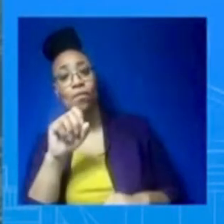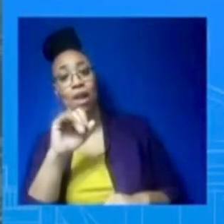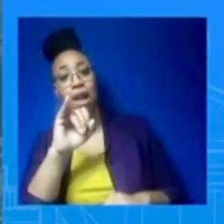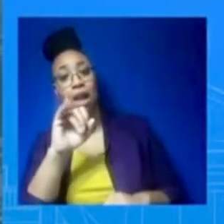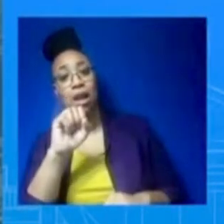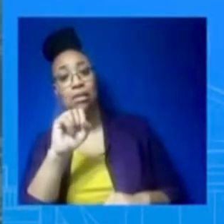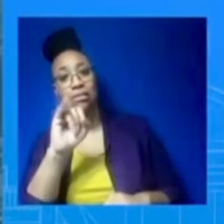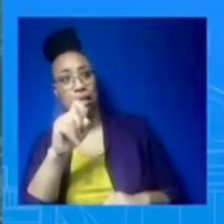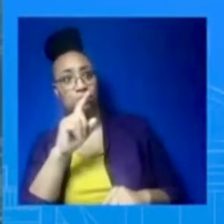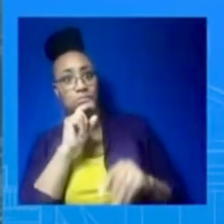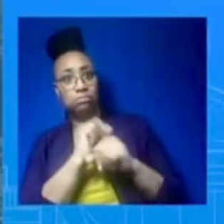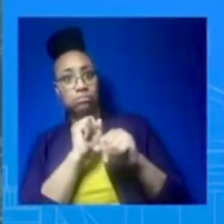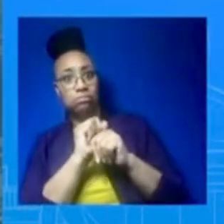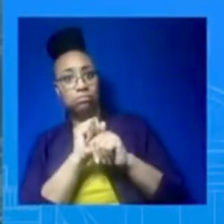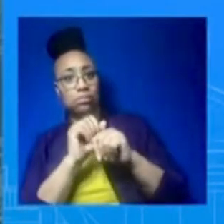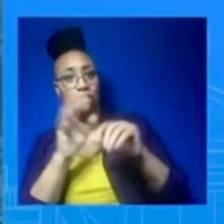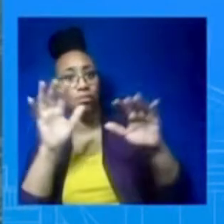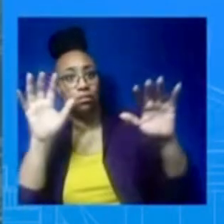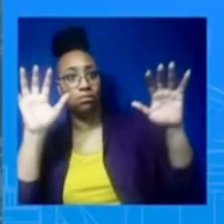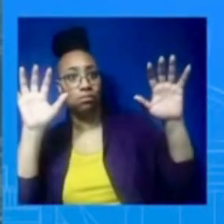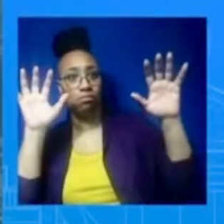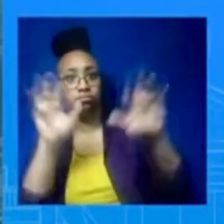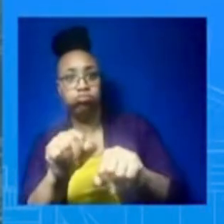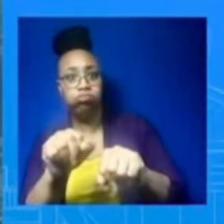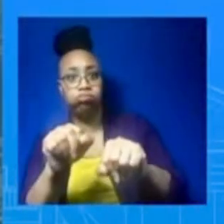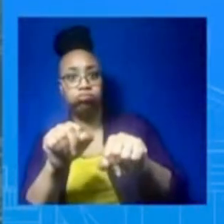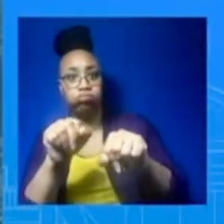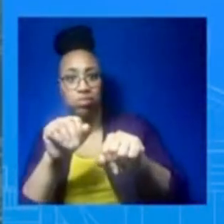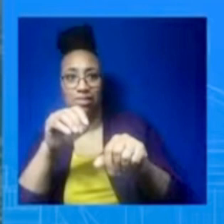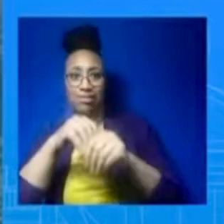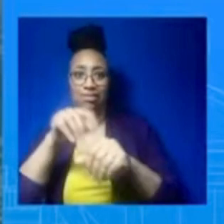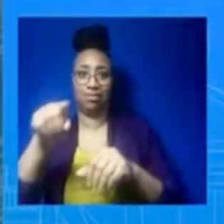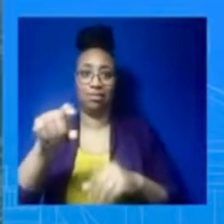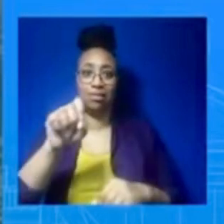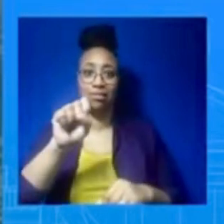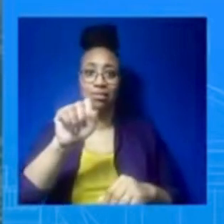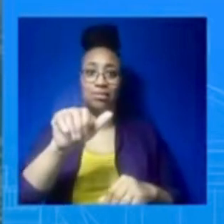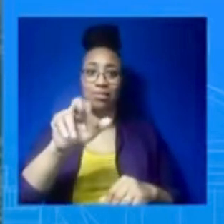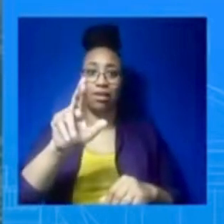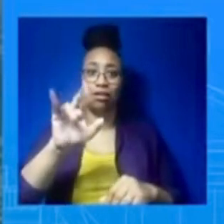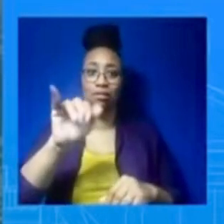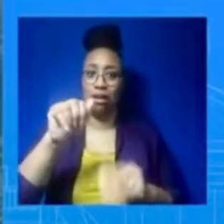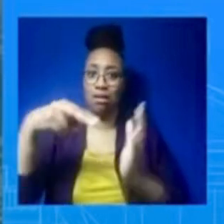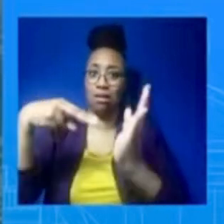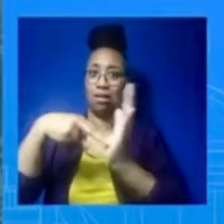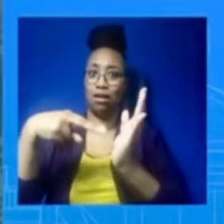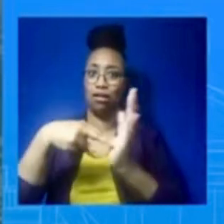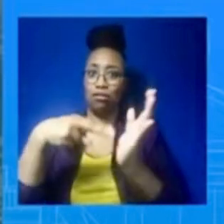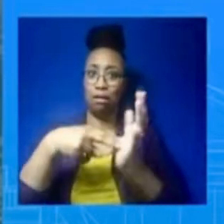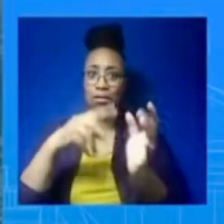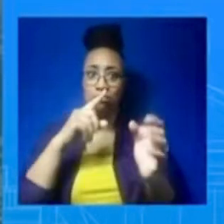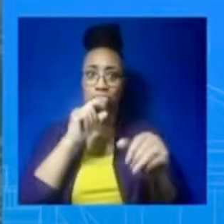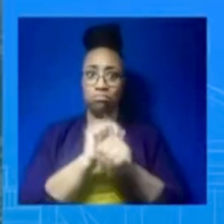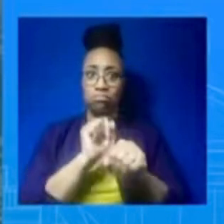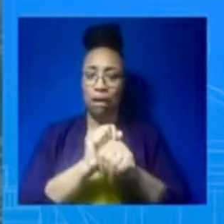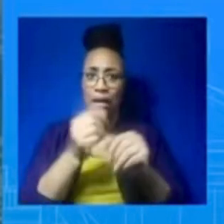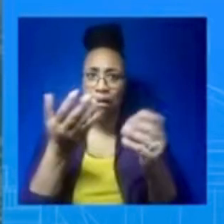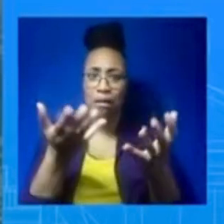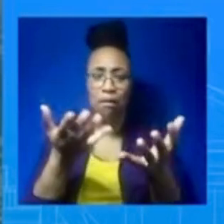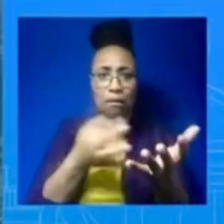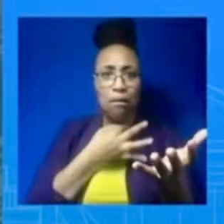put a statement out that last night U.S. military and SDF partner forces